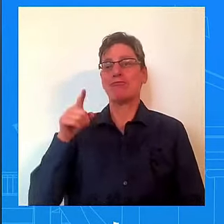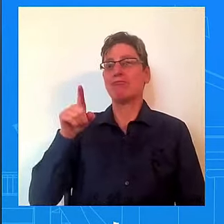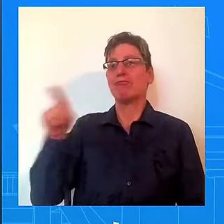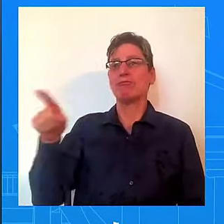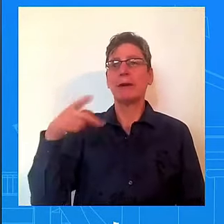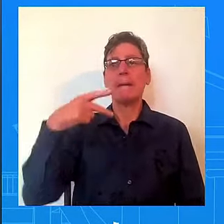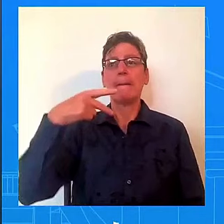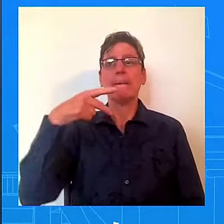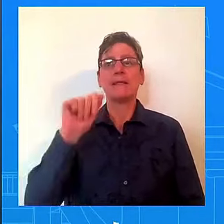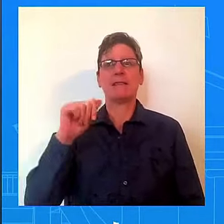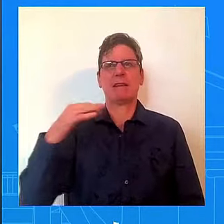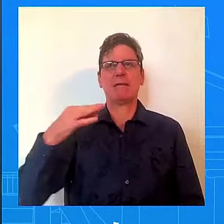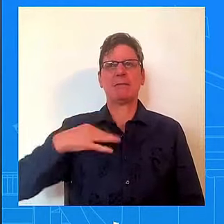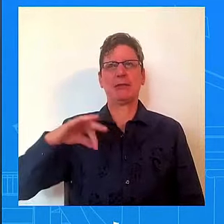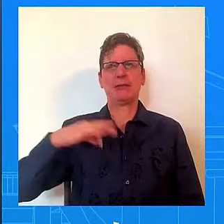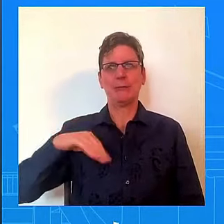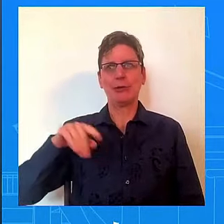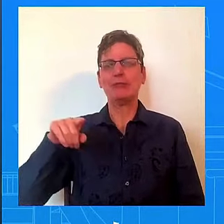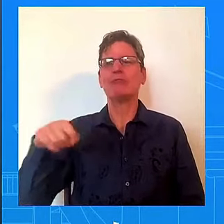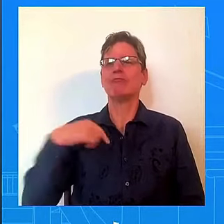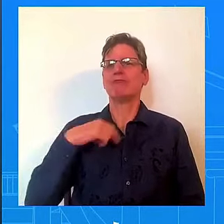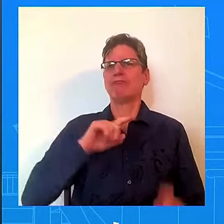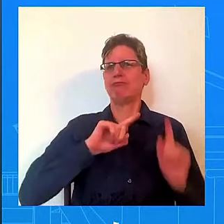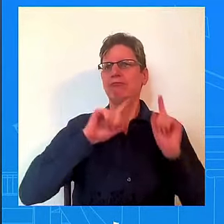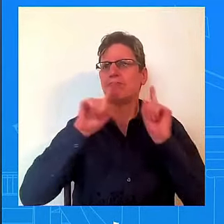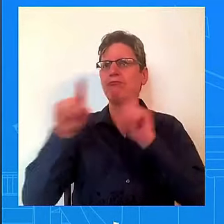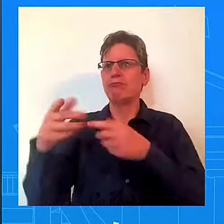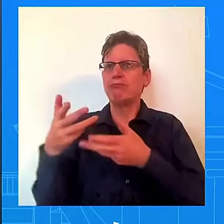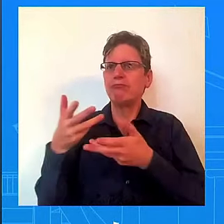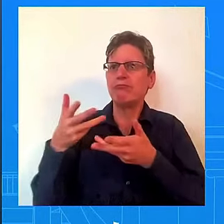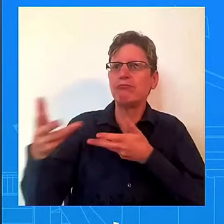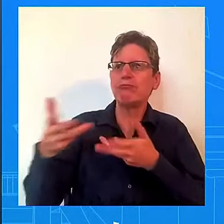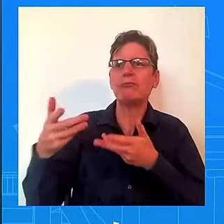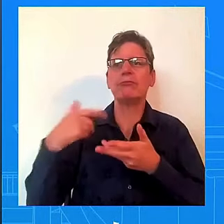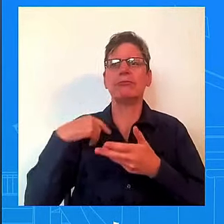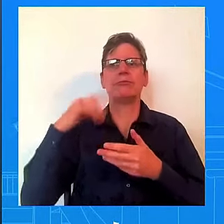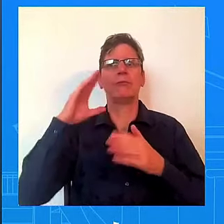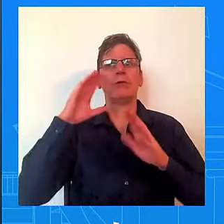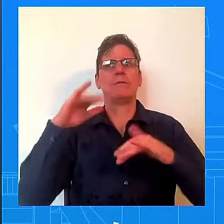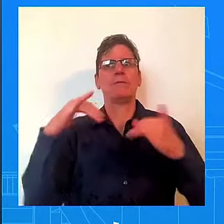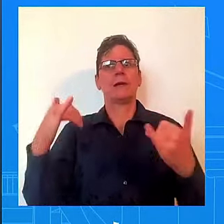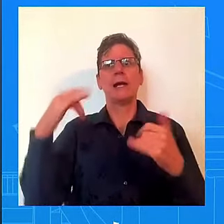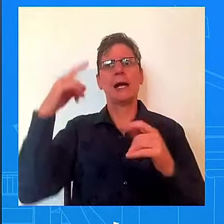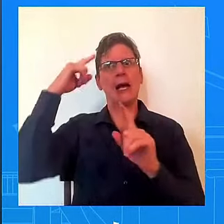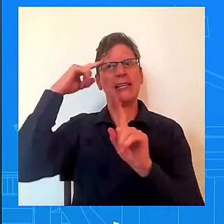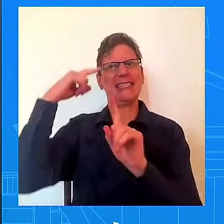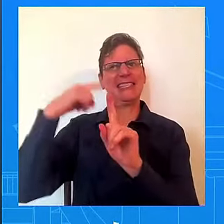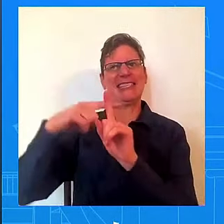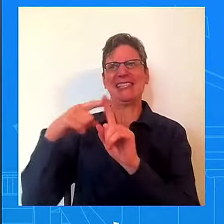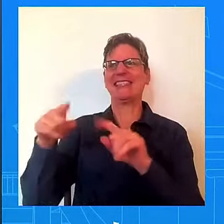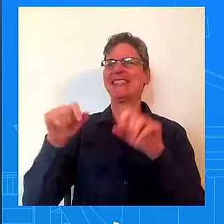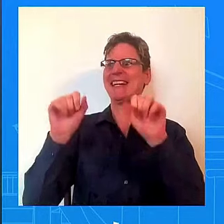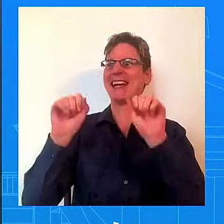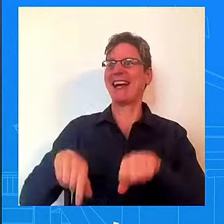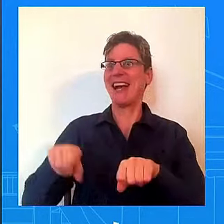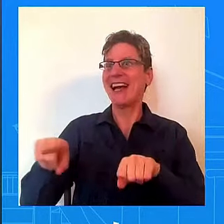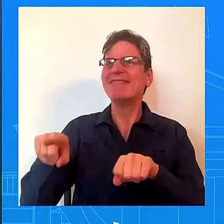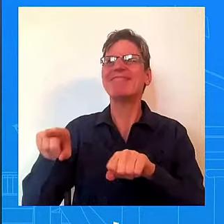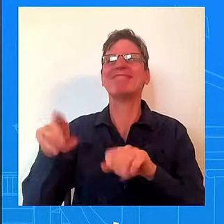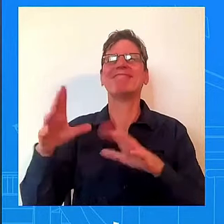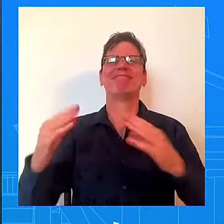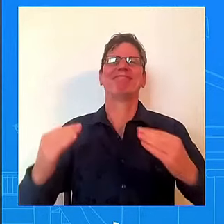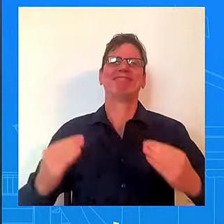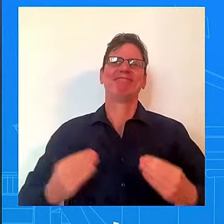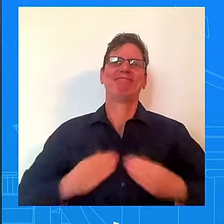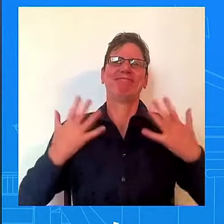with Mayor Turk in Allentown, Pennsylvania, and he introduced me to the De La Rosa family, a hardworking family that was struggling to make